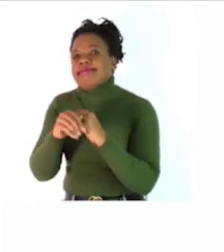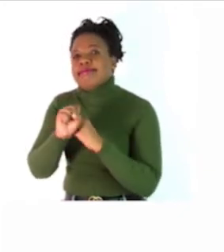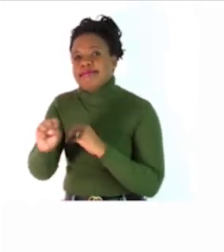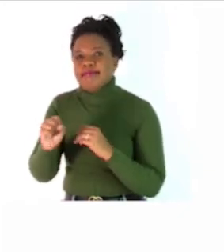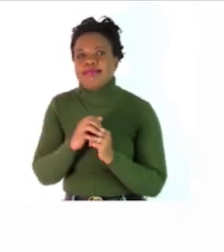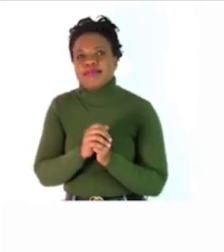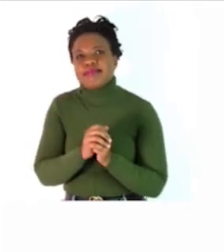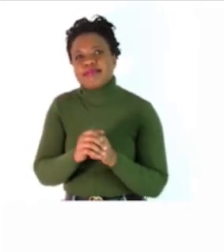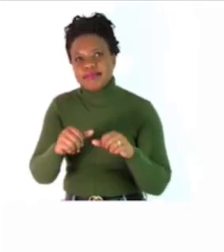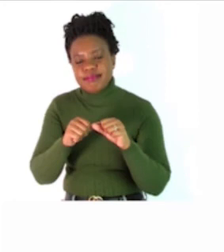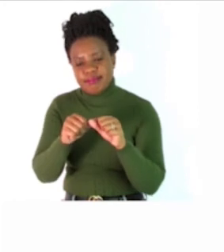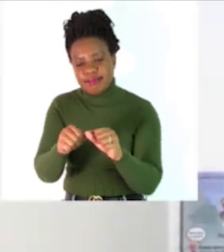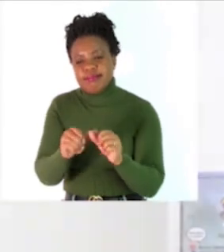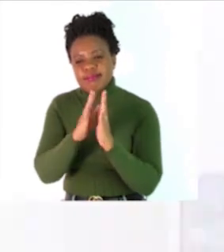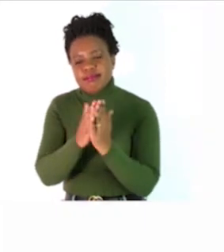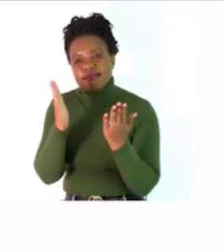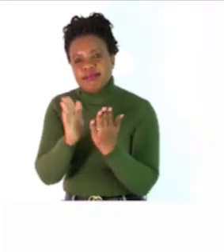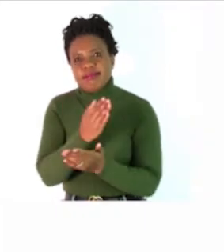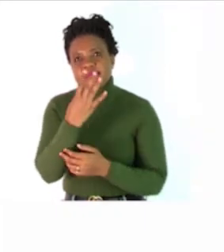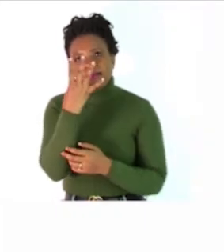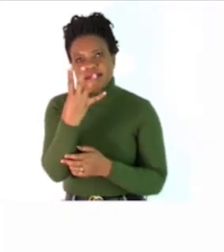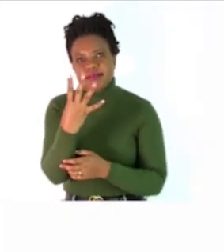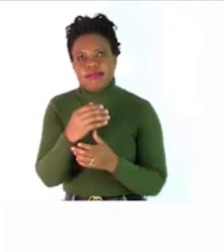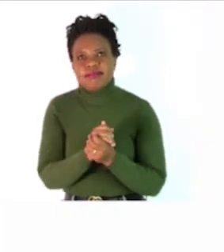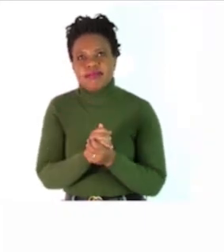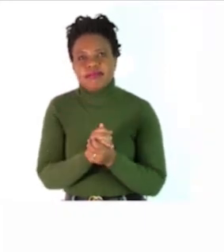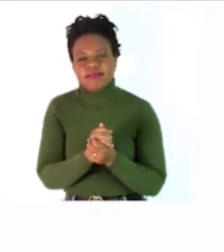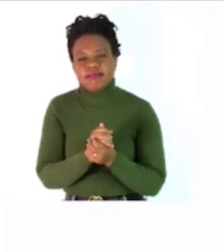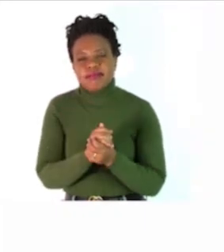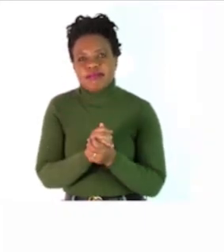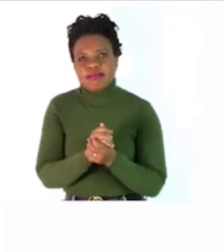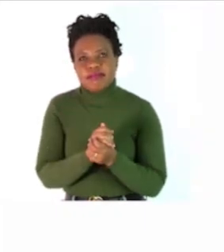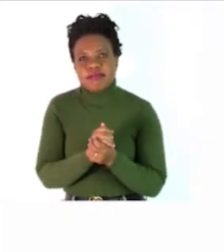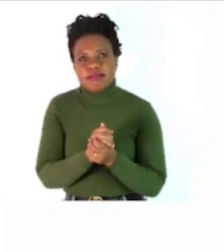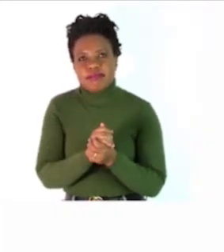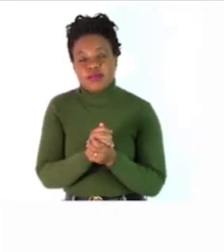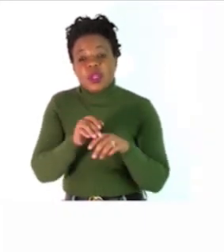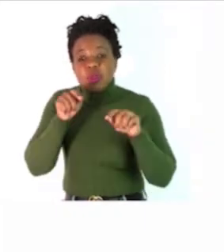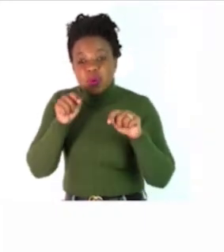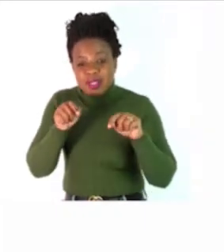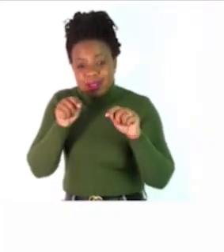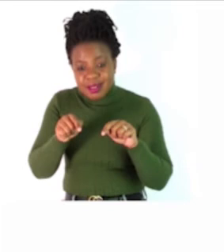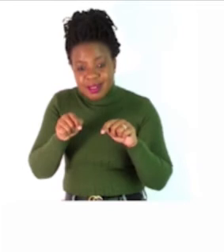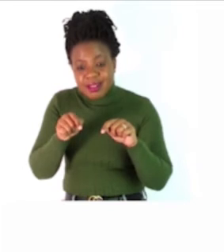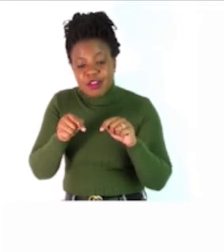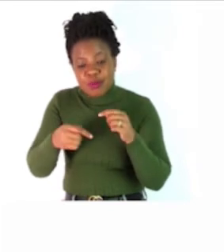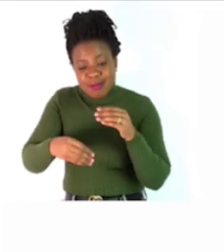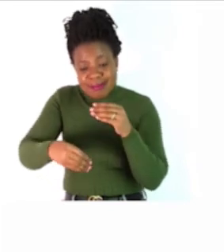to page four that's where we are having today's lesson